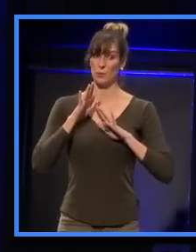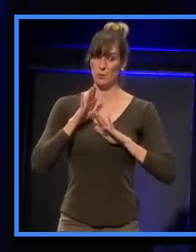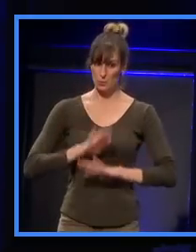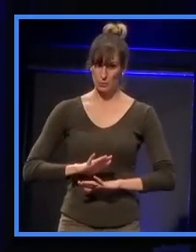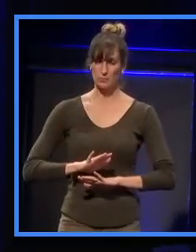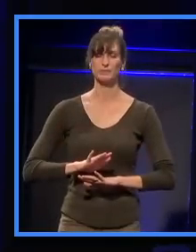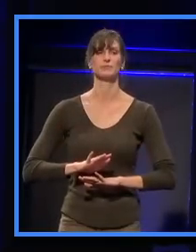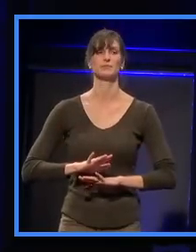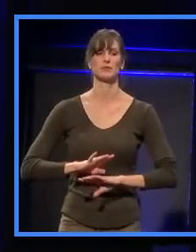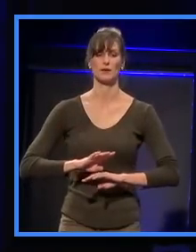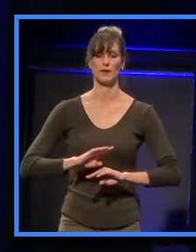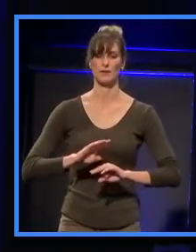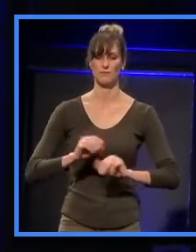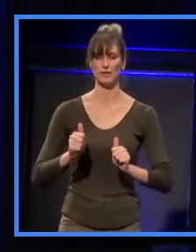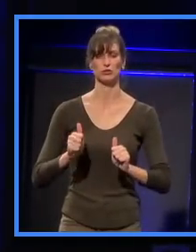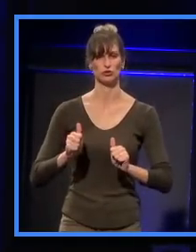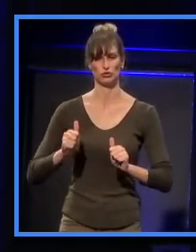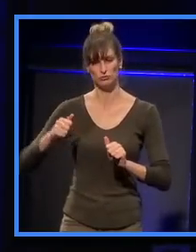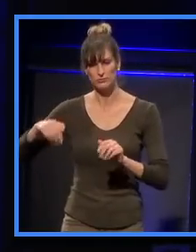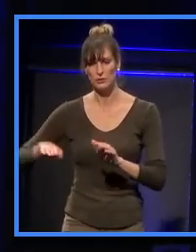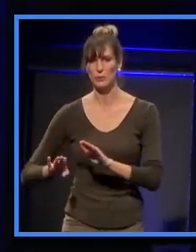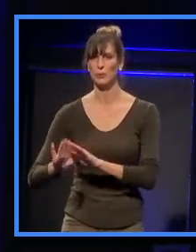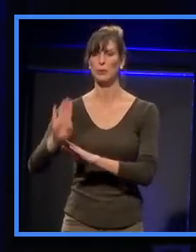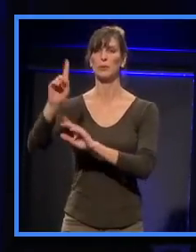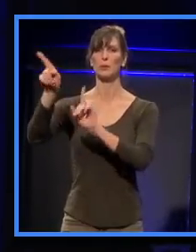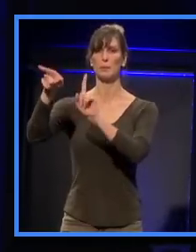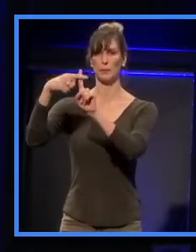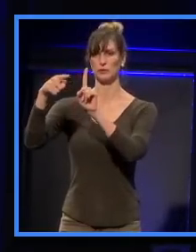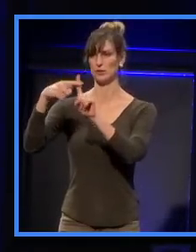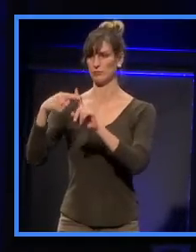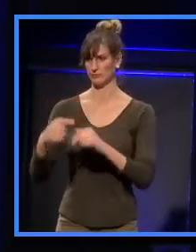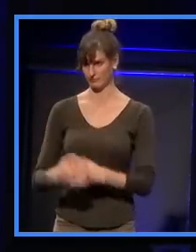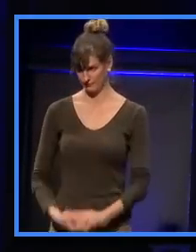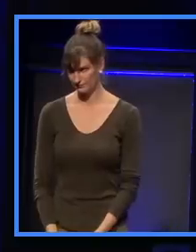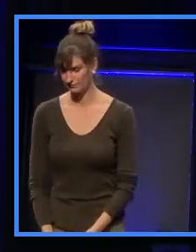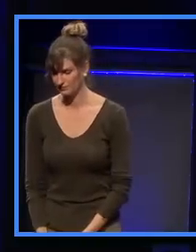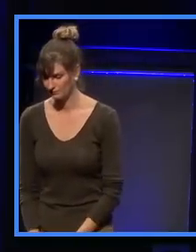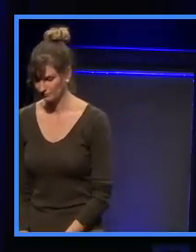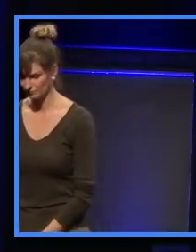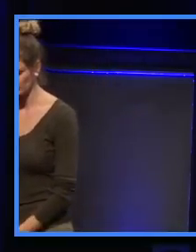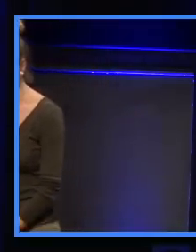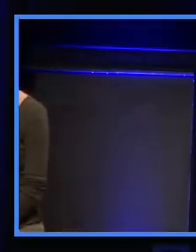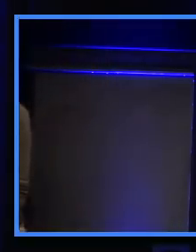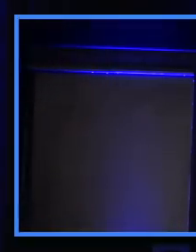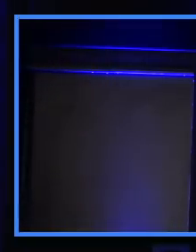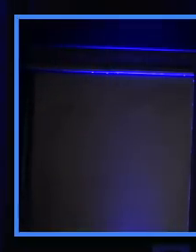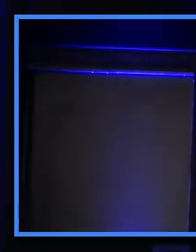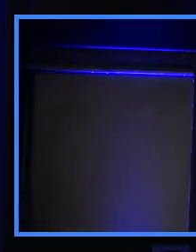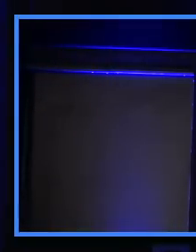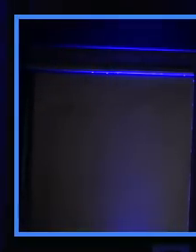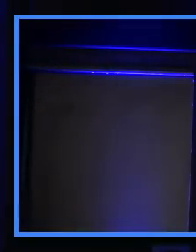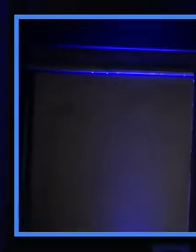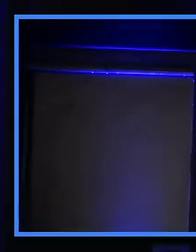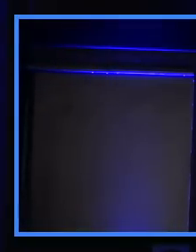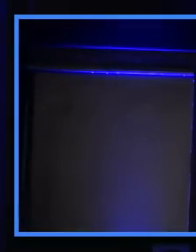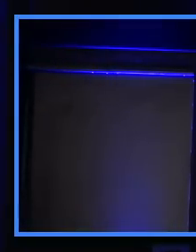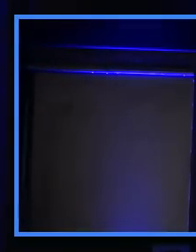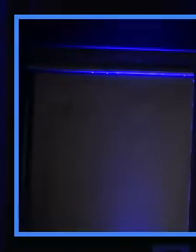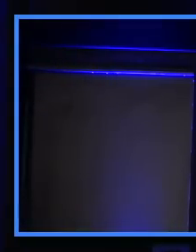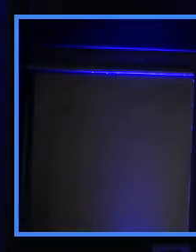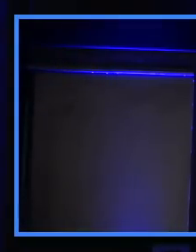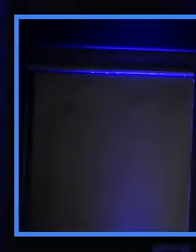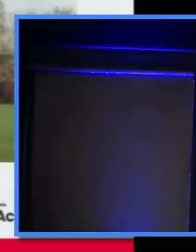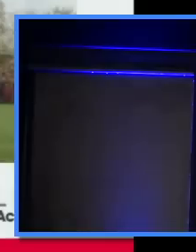the top of the rollercoaster. So, if we could jump onto the next slide.